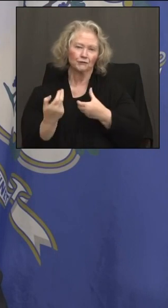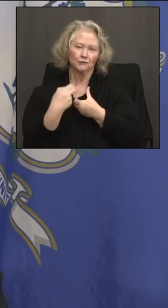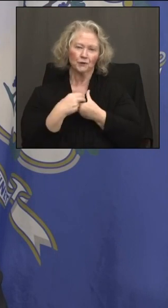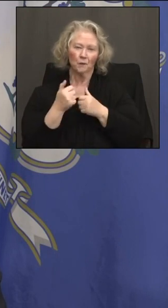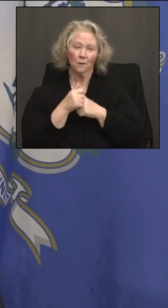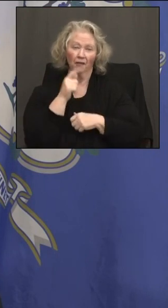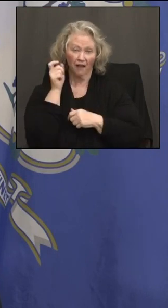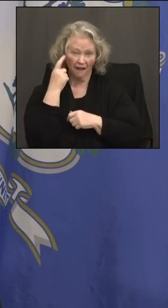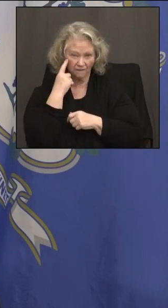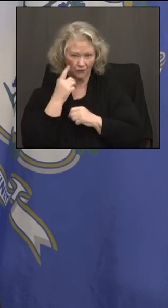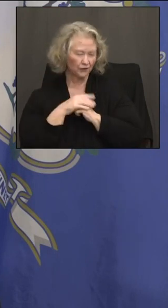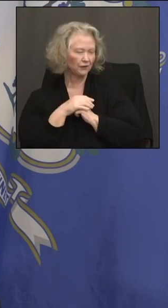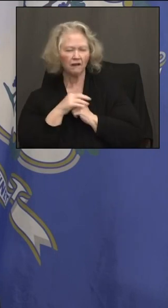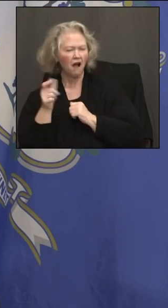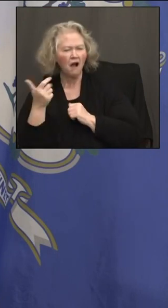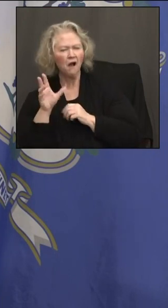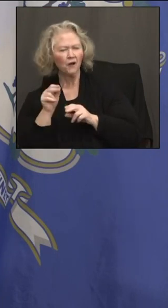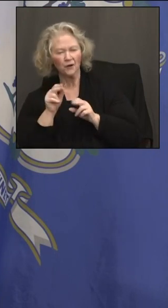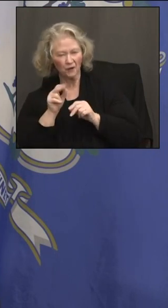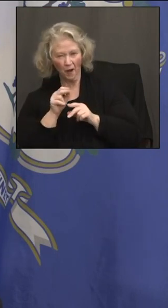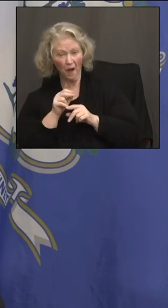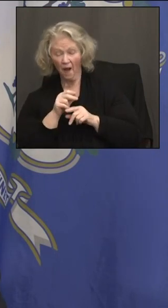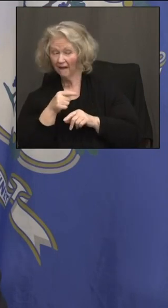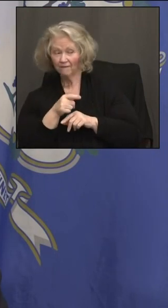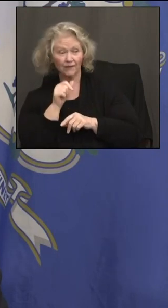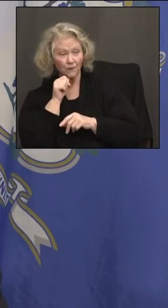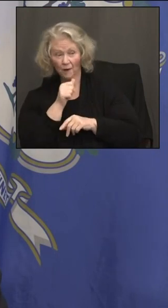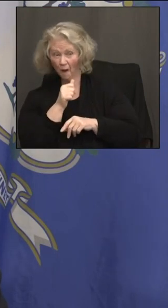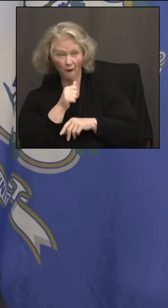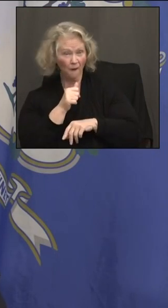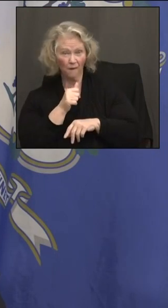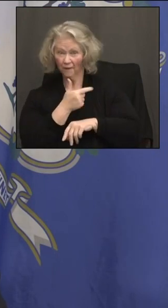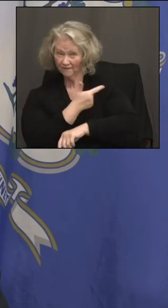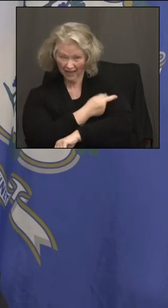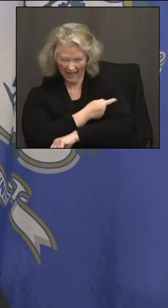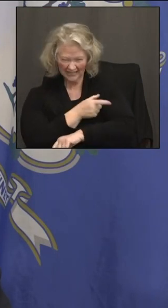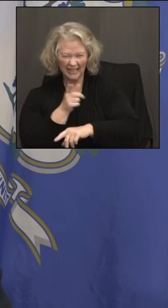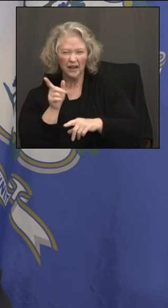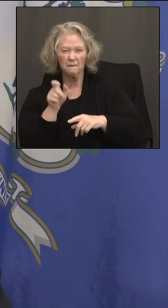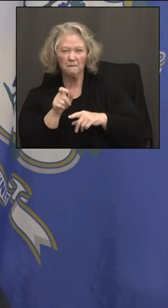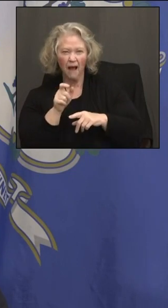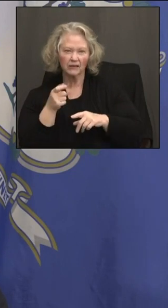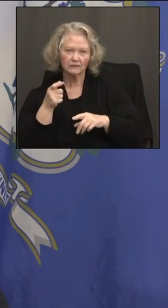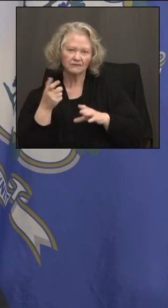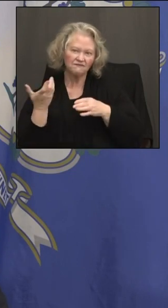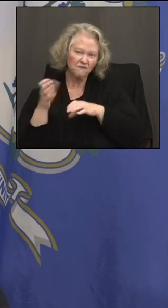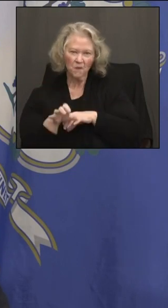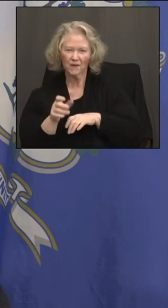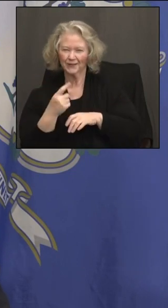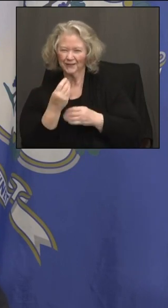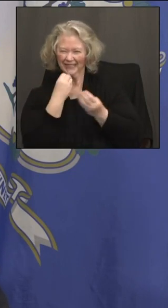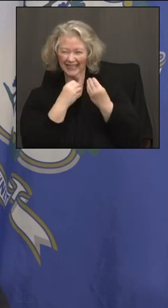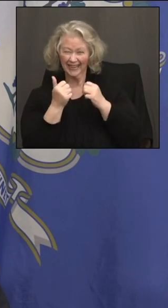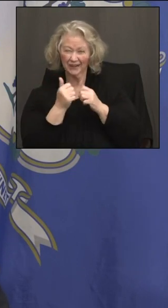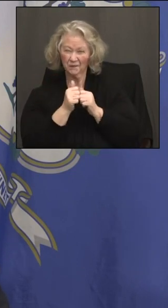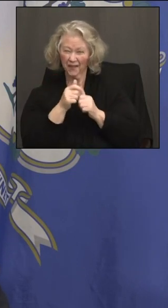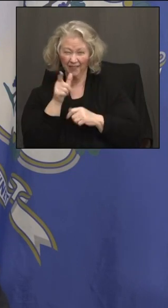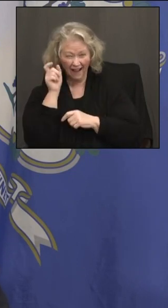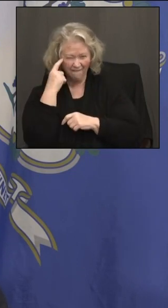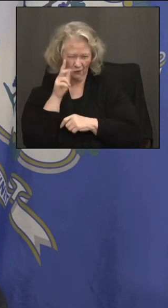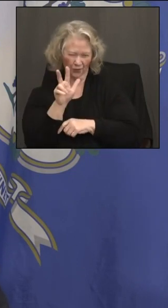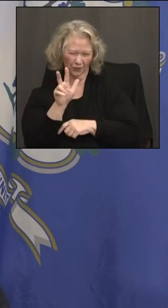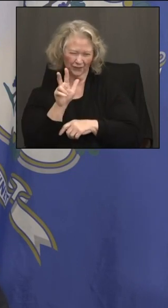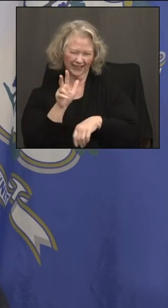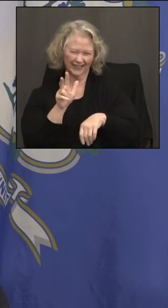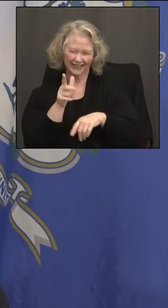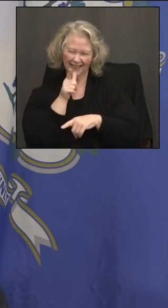Then somebody else said, if you don't get vaccinated, you got to have three lunches with the governor. So we'll do whatever it takes. Hey, Dave, how do we get guys at